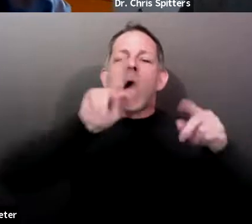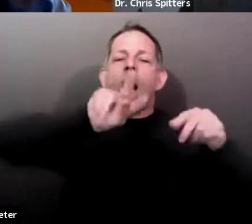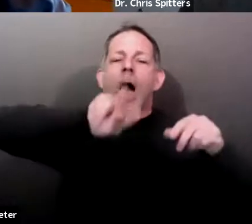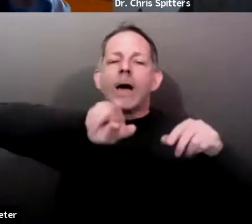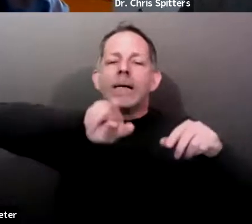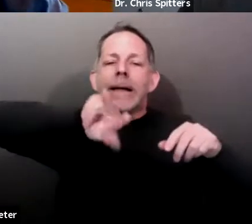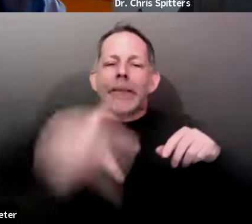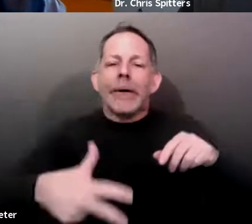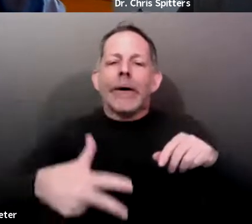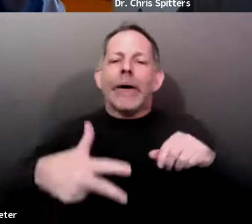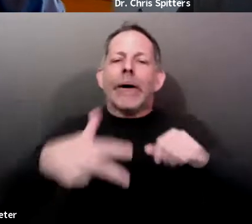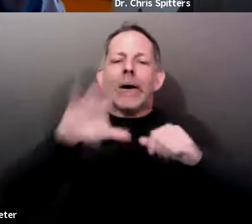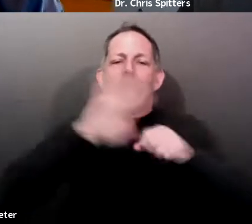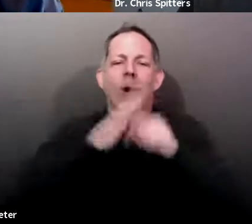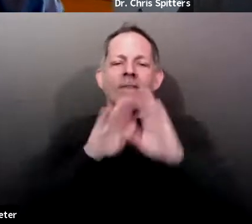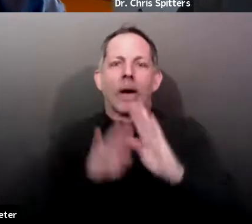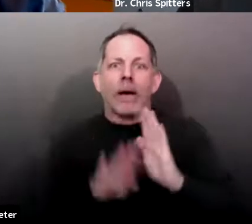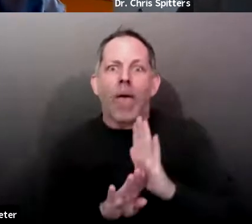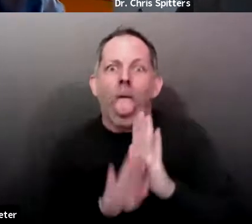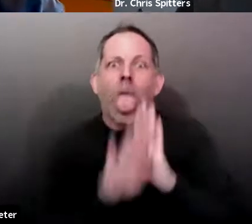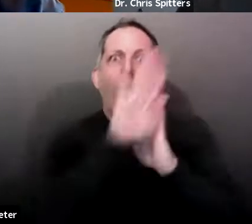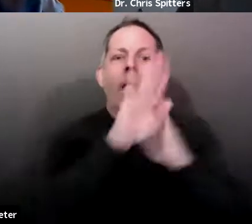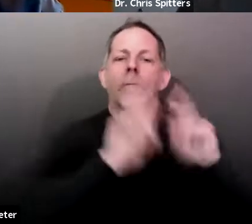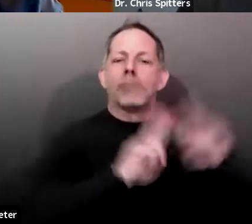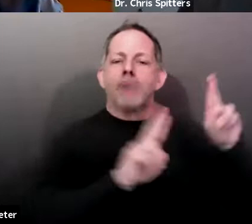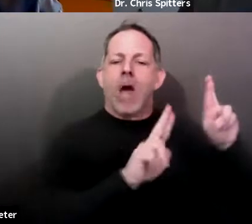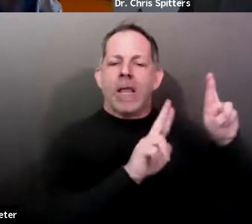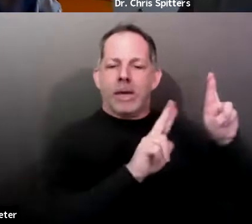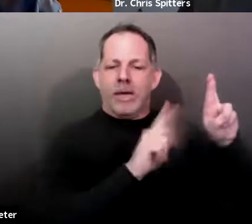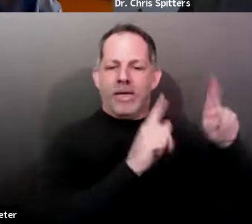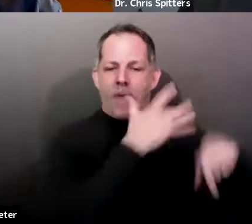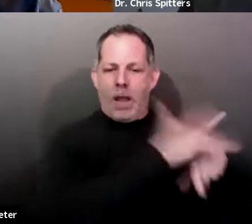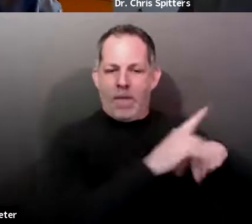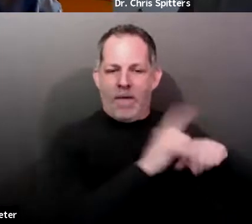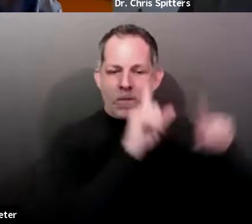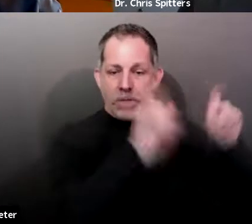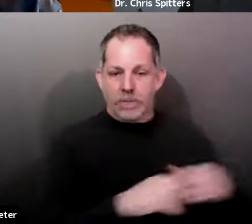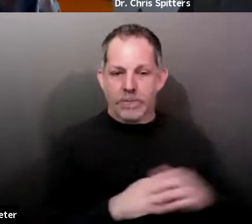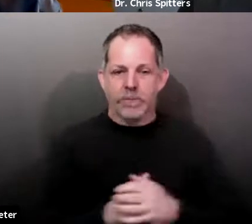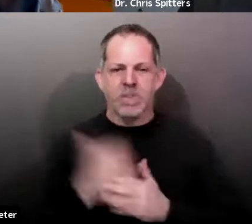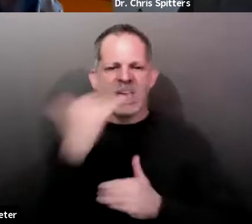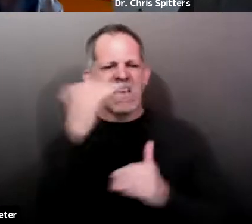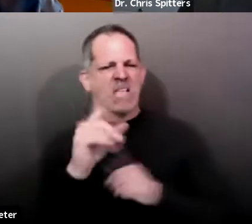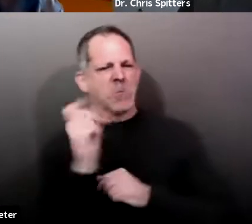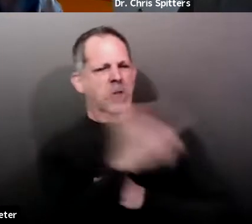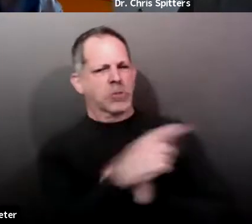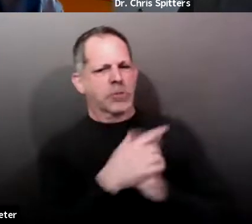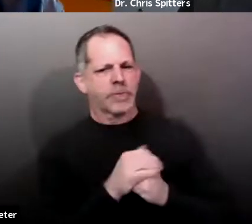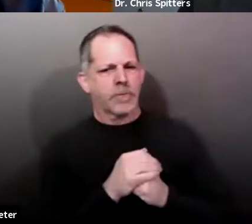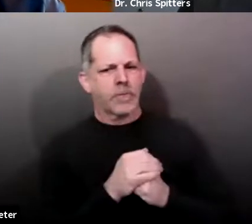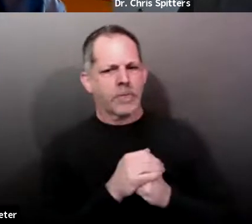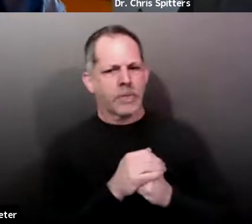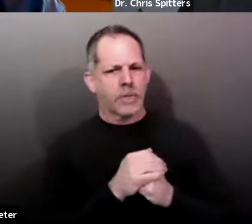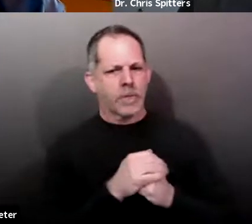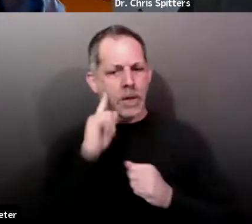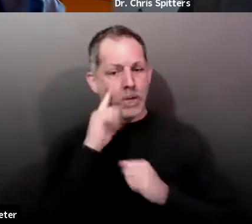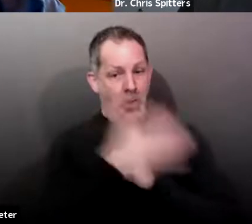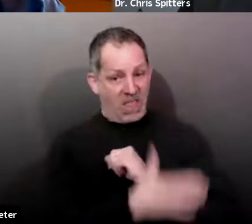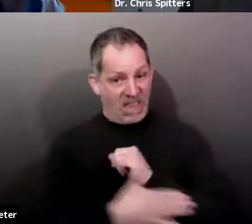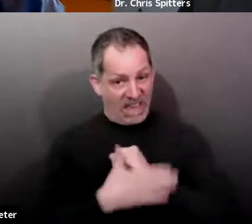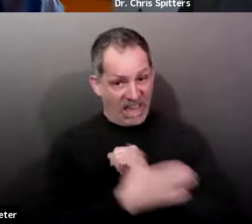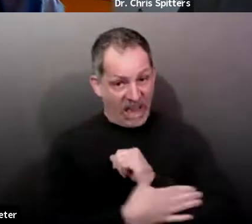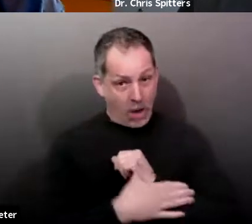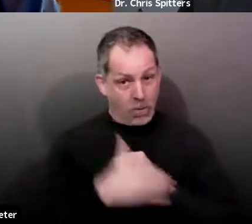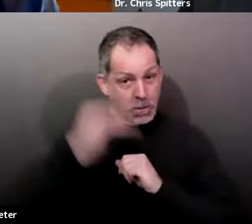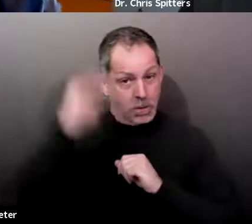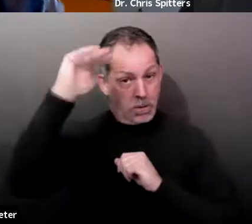So for Dr. Spitters, uh, you said the county is seeing a diminishing return on people coming back for their second doses. Uh, does that mean that